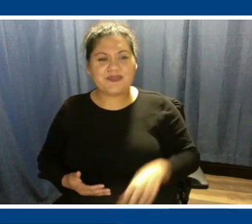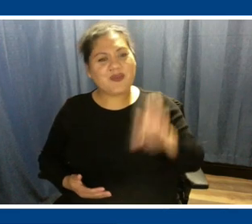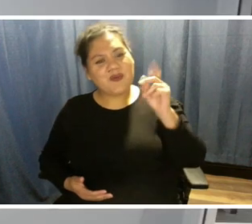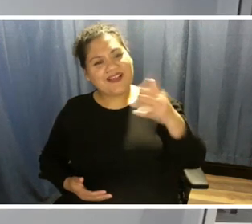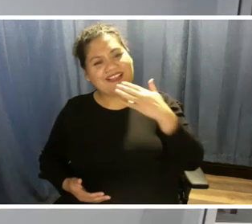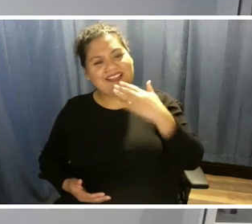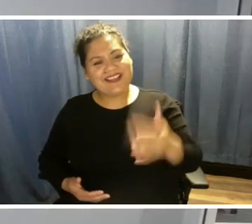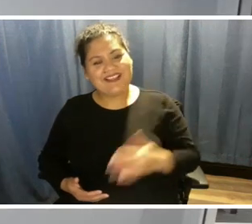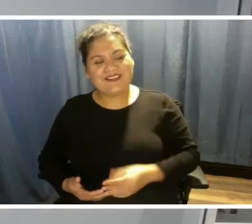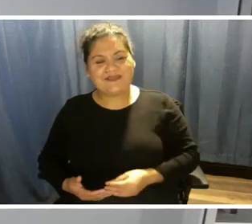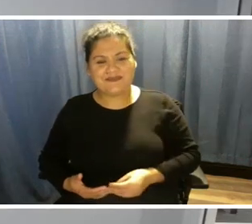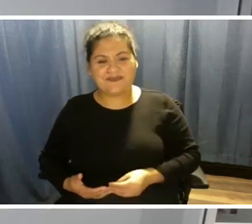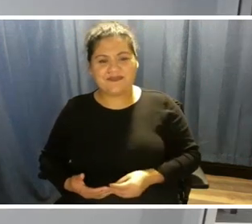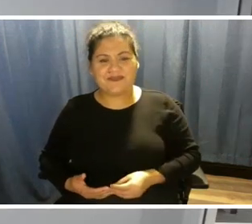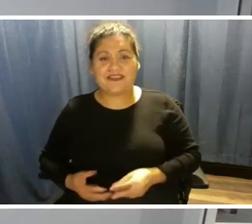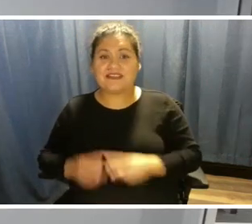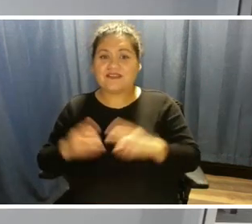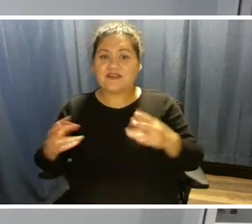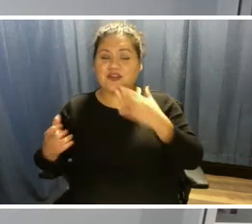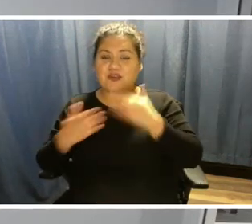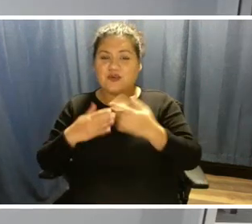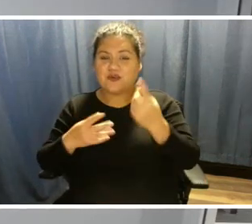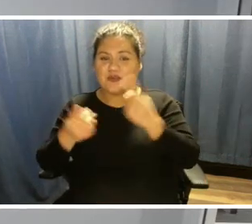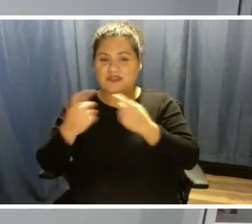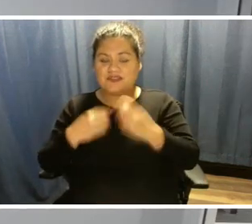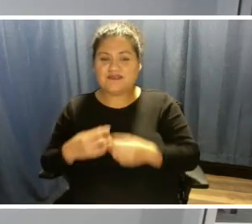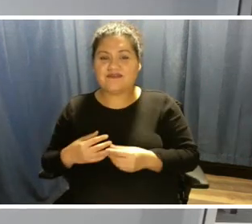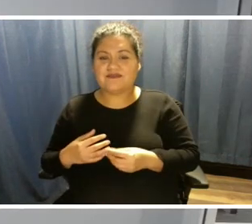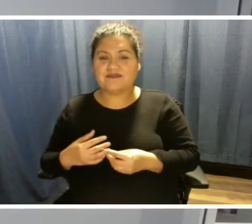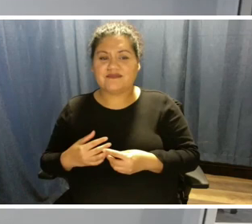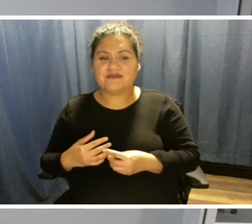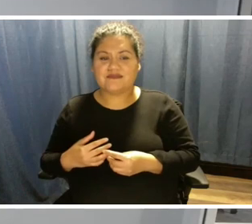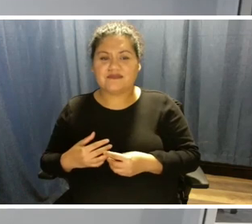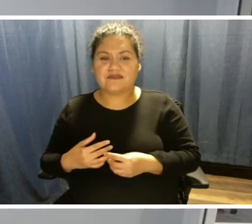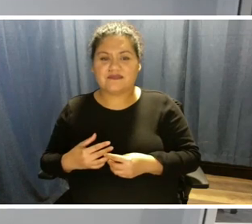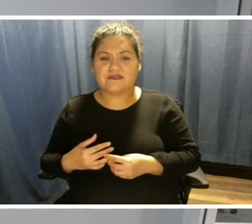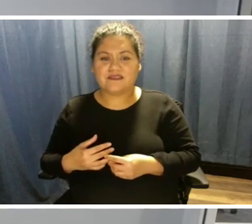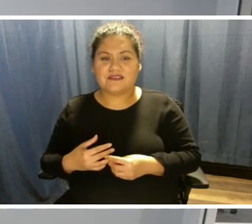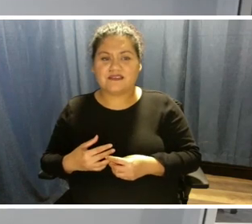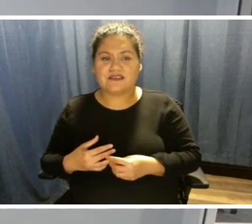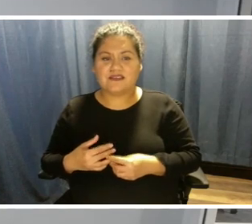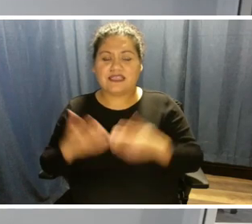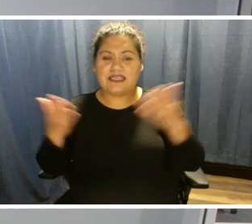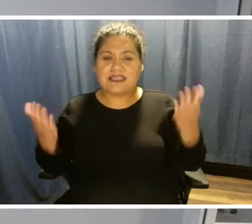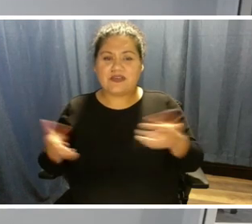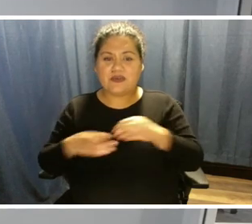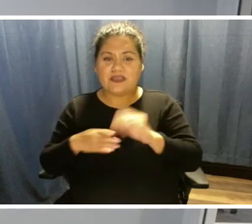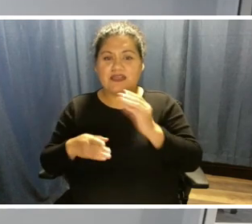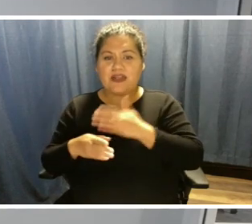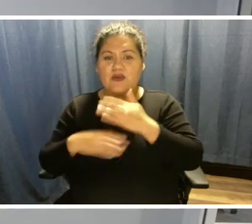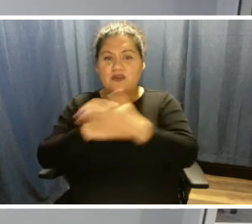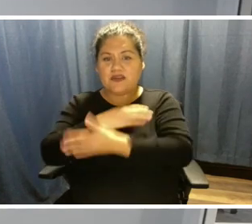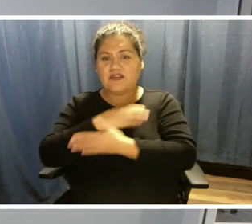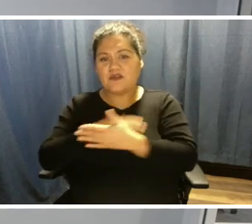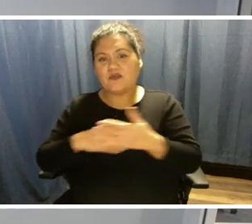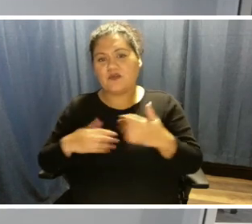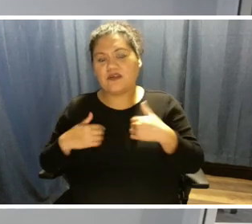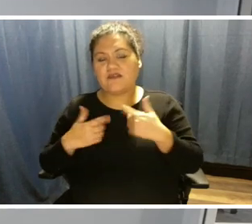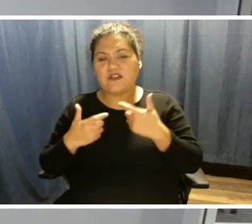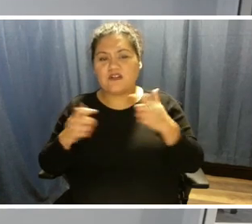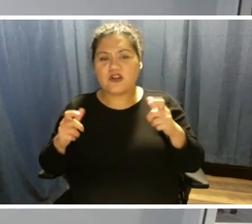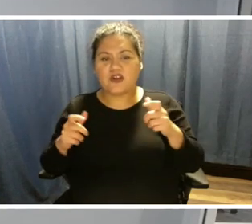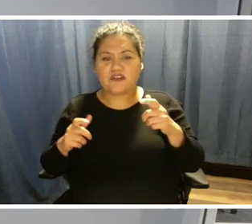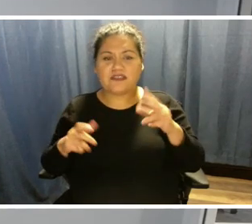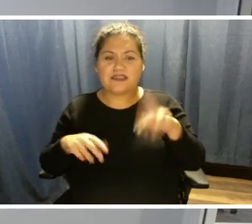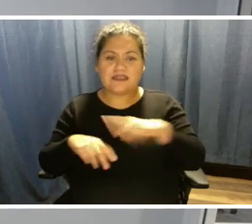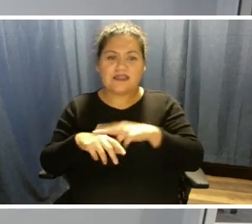And that's a very good question. So, here in our country, we have very large natural gas